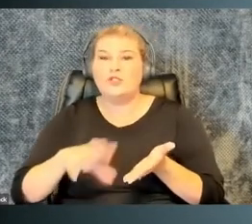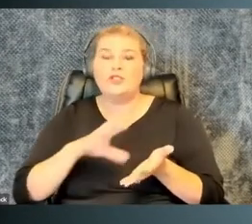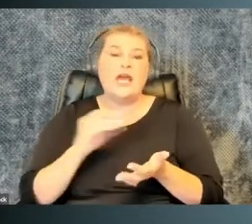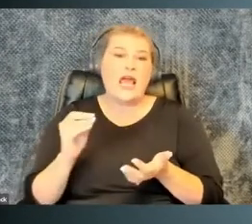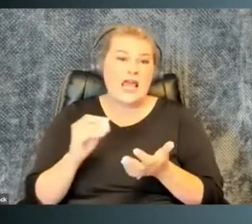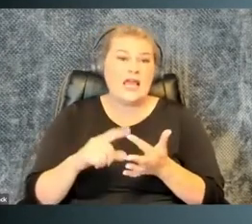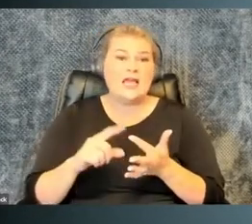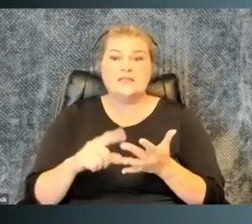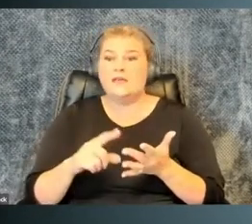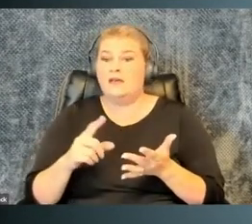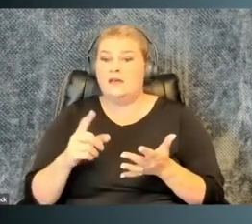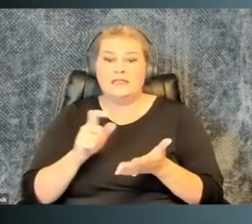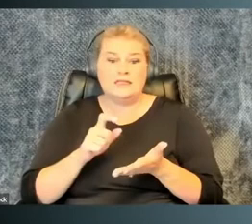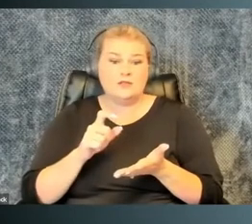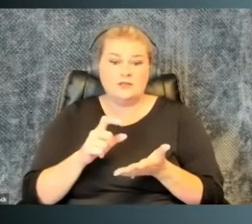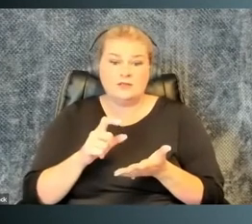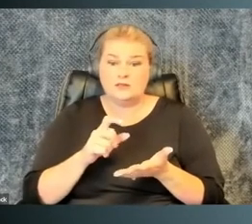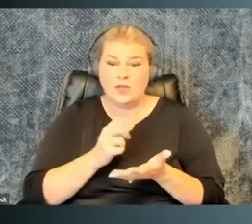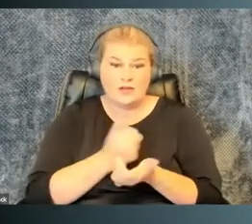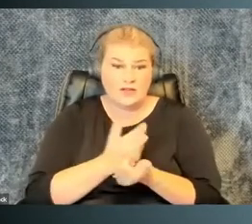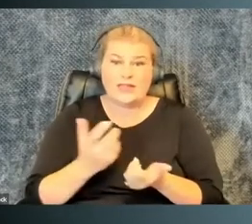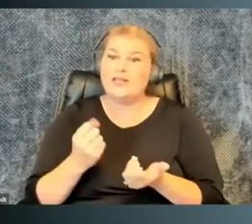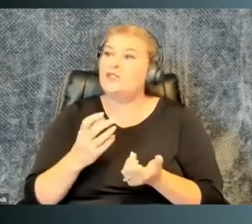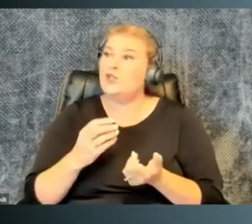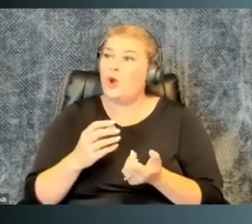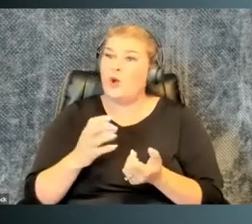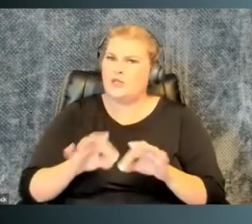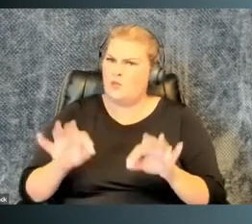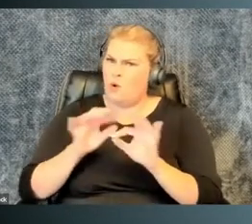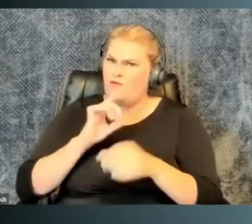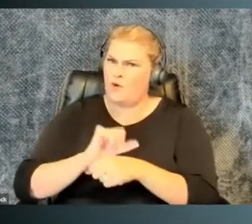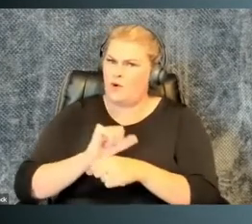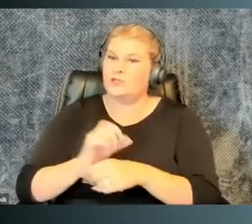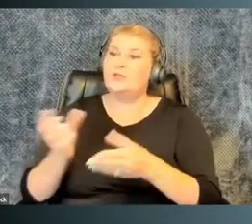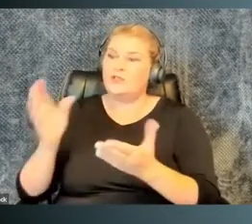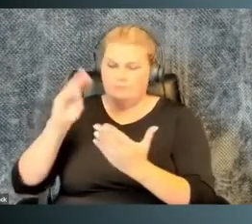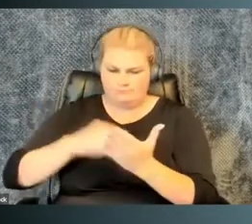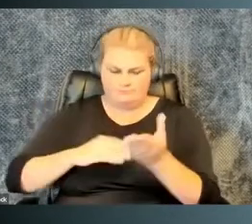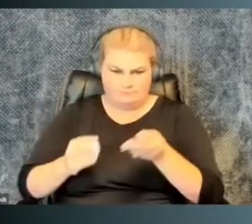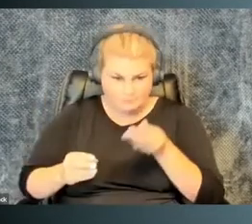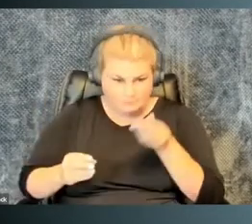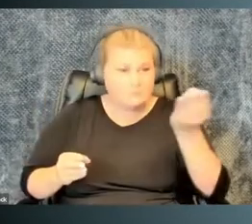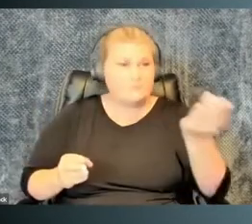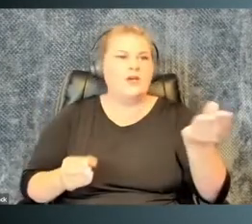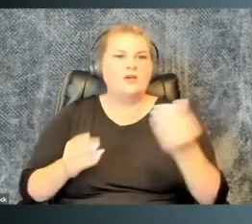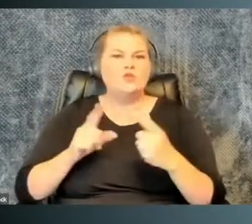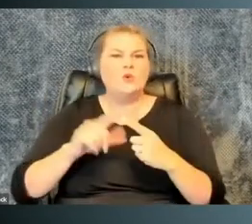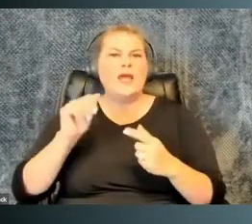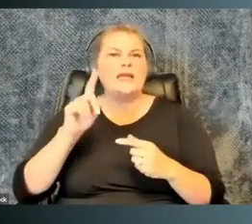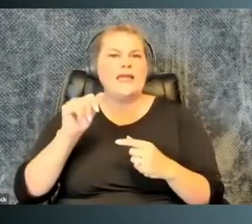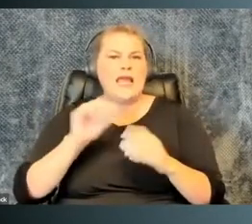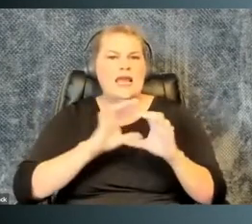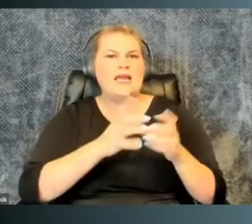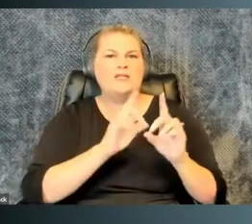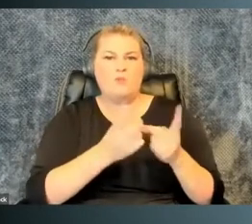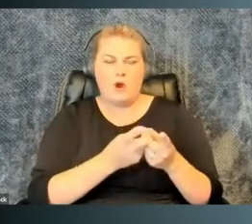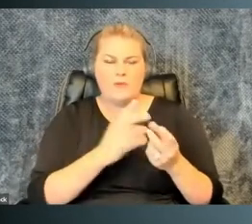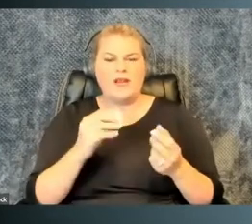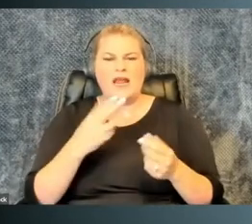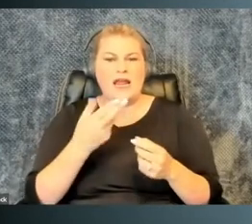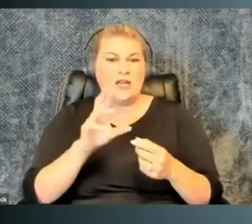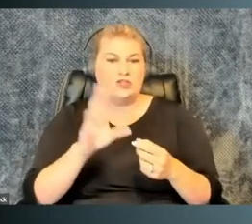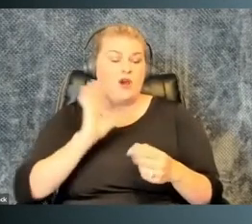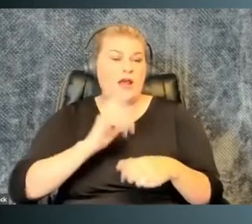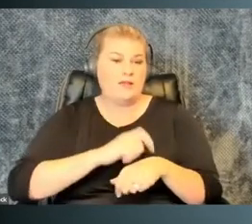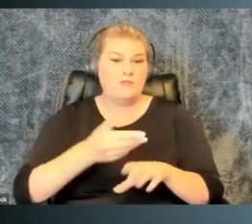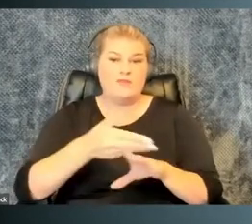and take notes, and let's just say the software was important to her work, and she presented her documentation to the ADA unit before she even